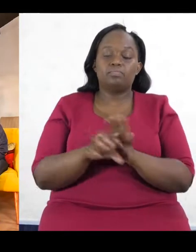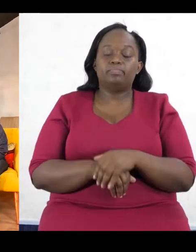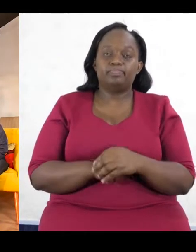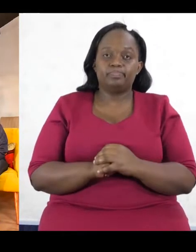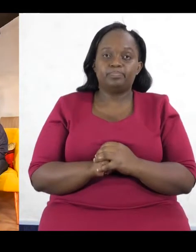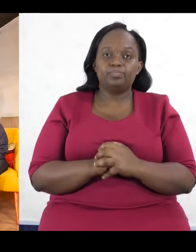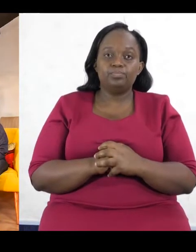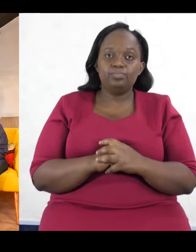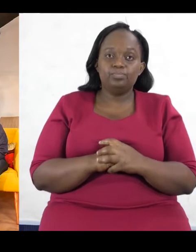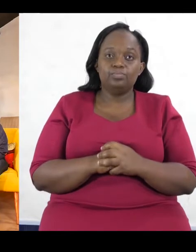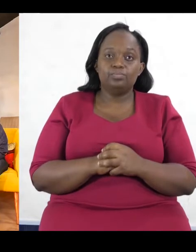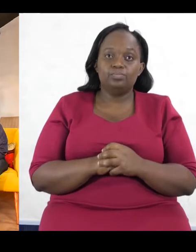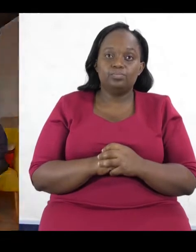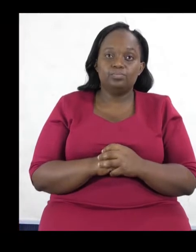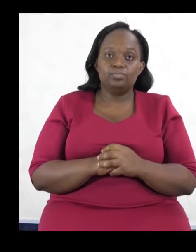Facebook at 254 Youth Policy Cafe. you.